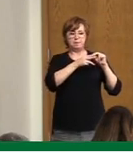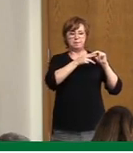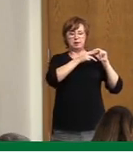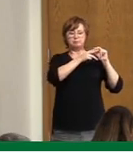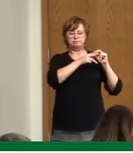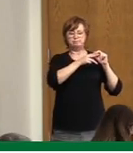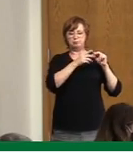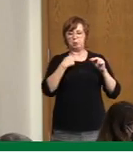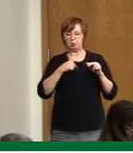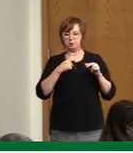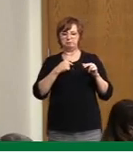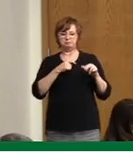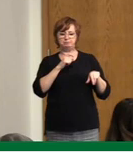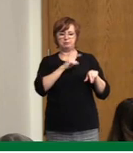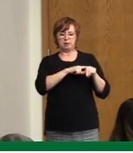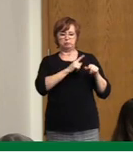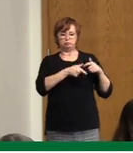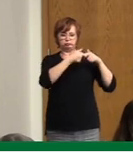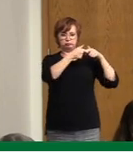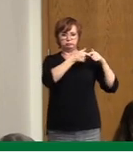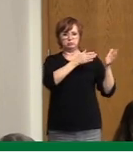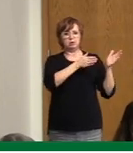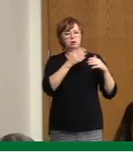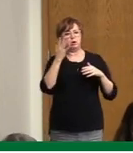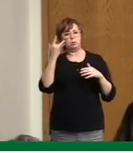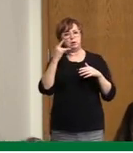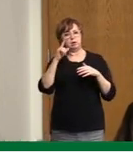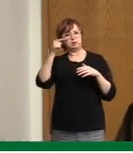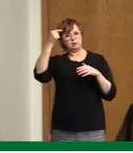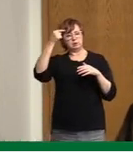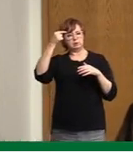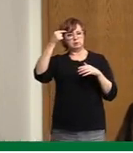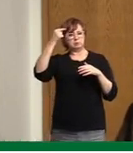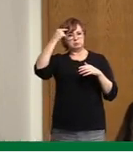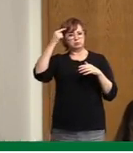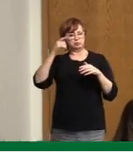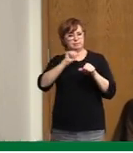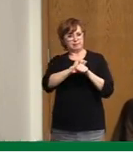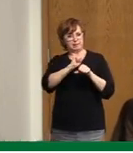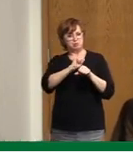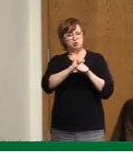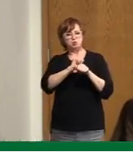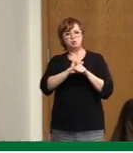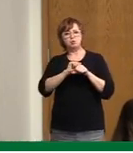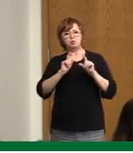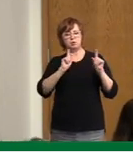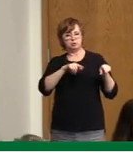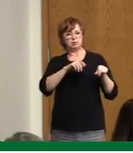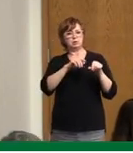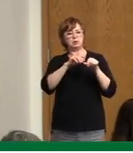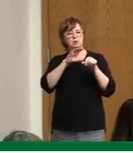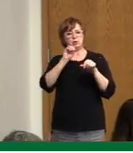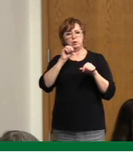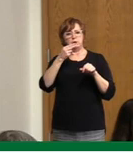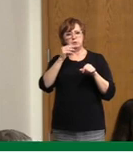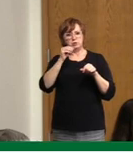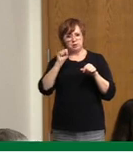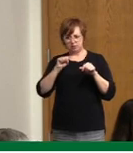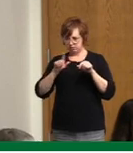The Ministry of Labor Relations and Workplace Safety is there to support workplaces. There are guidelines for workplaces that are online.